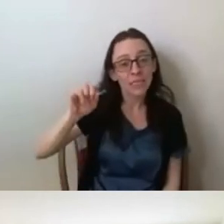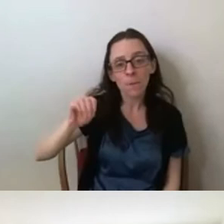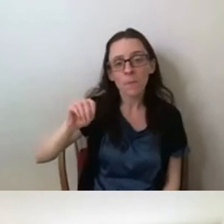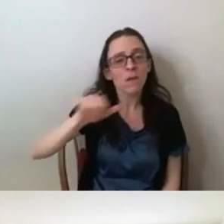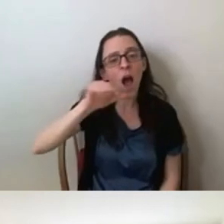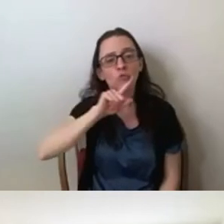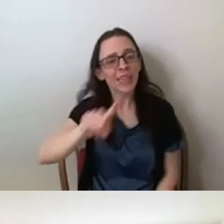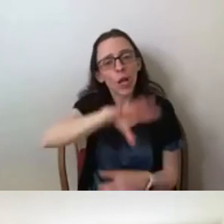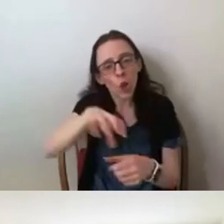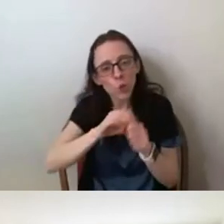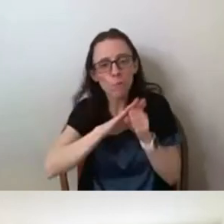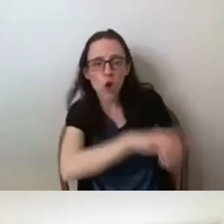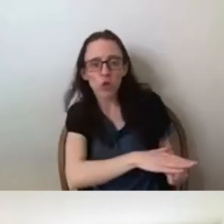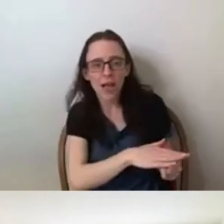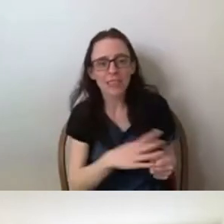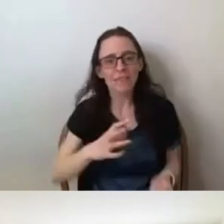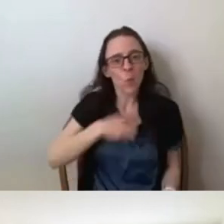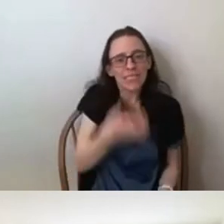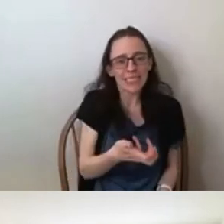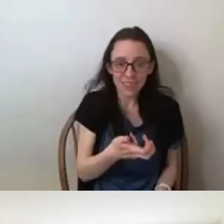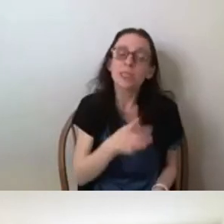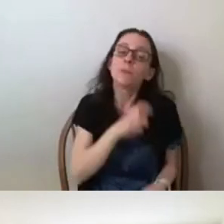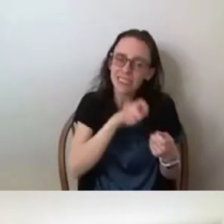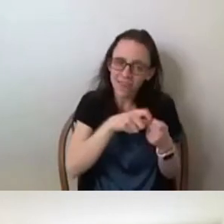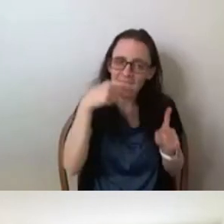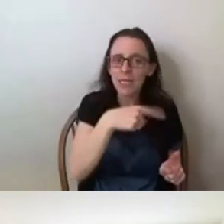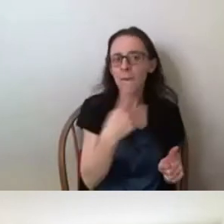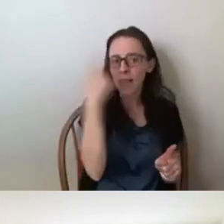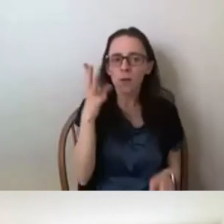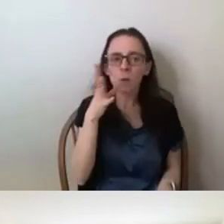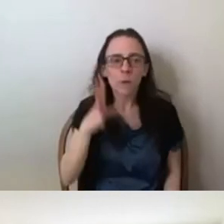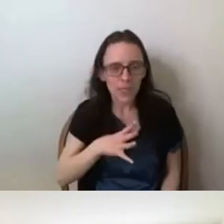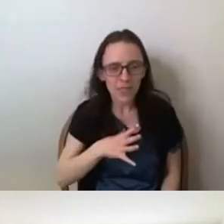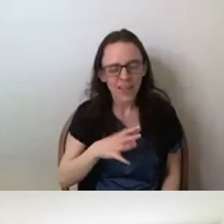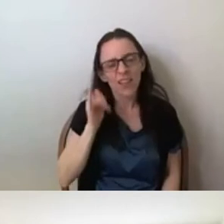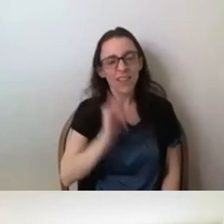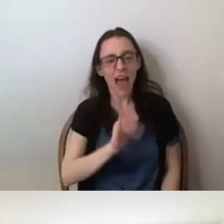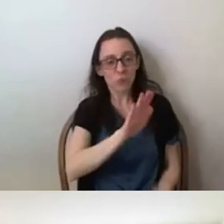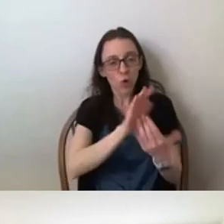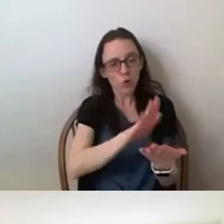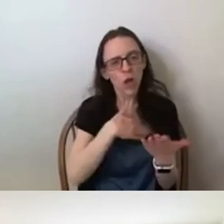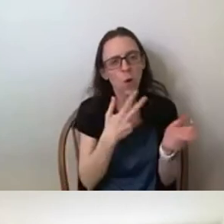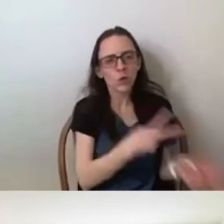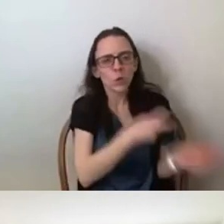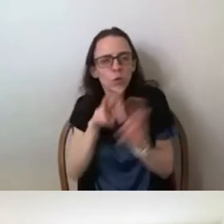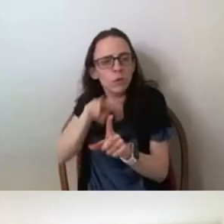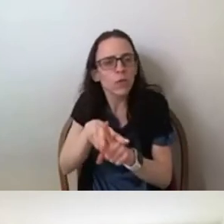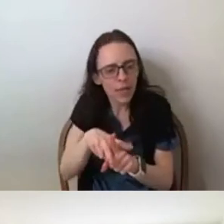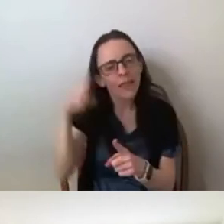women. And that really influenced the kind of the approach that I want to take as to how we can think critically about